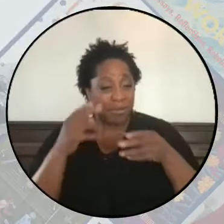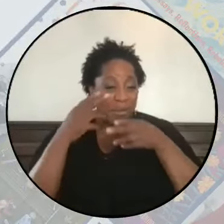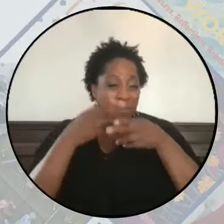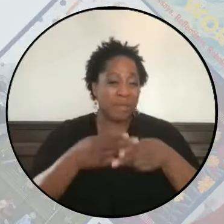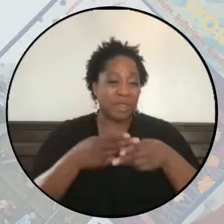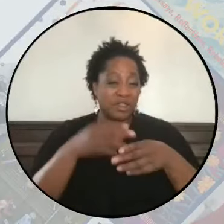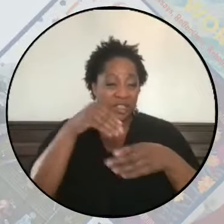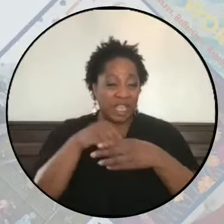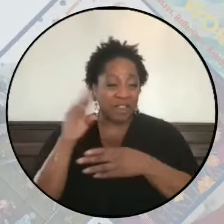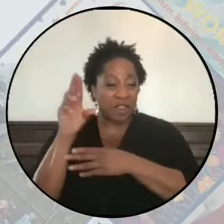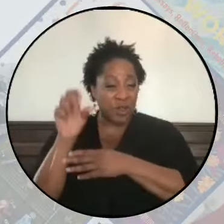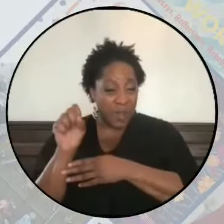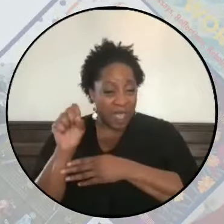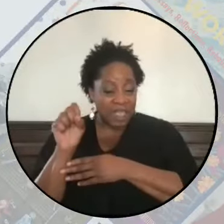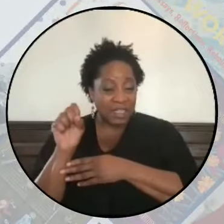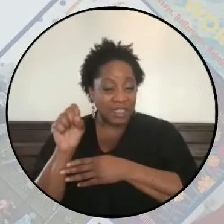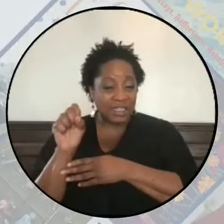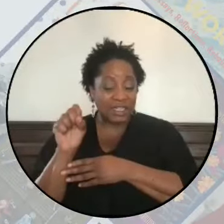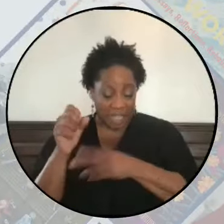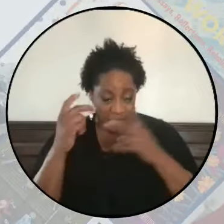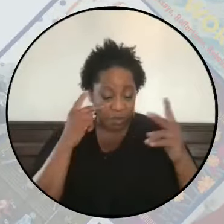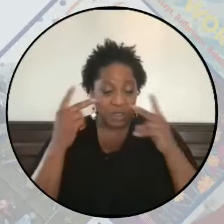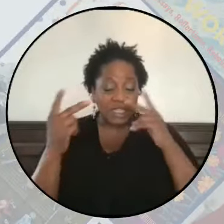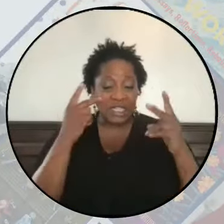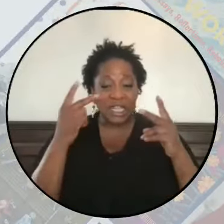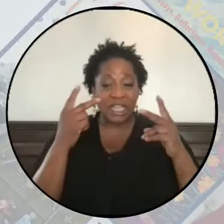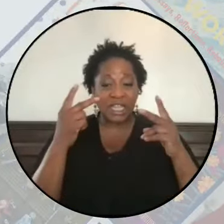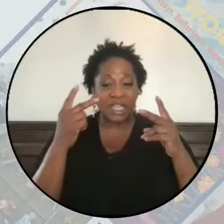here in the U.S. and we're seeing